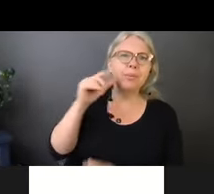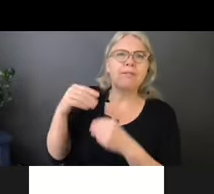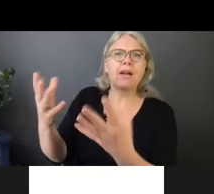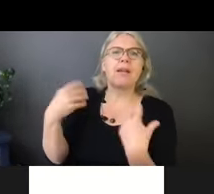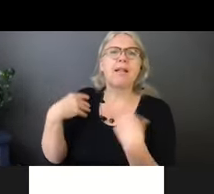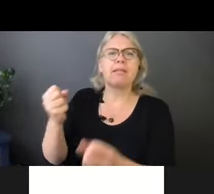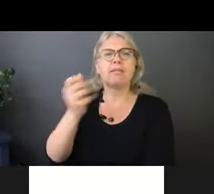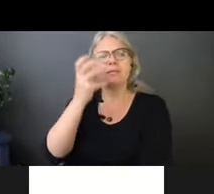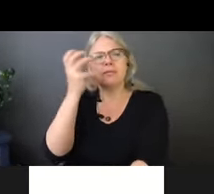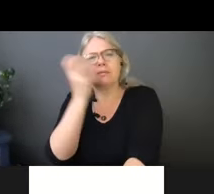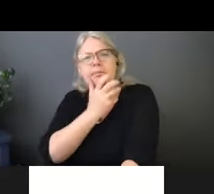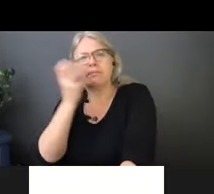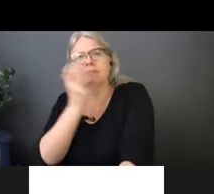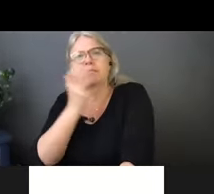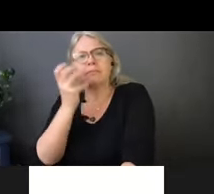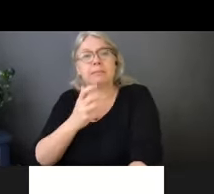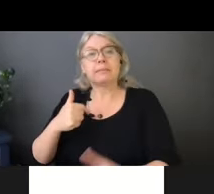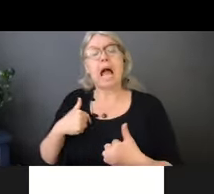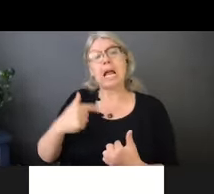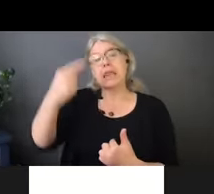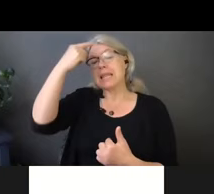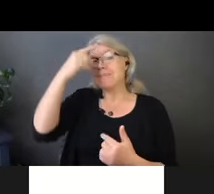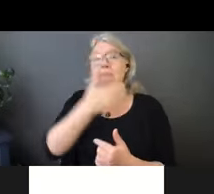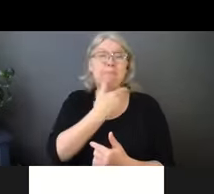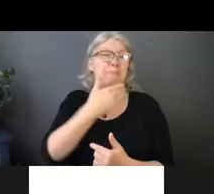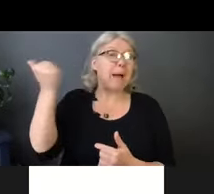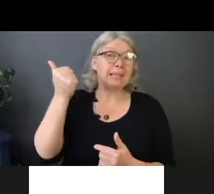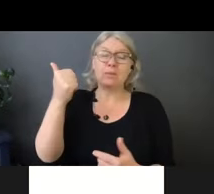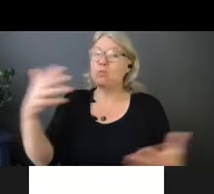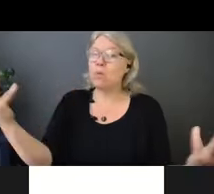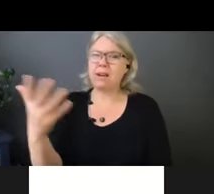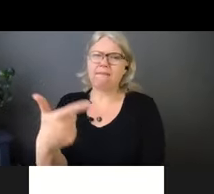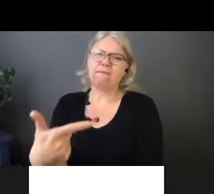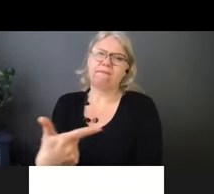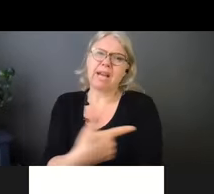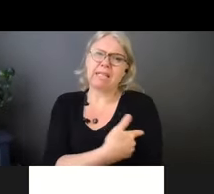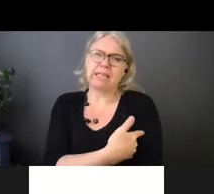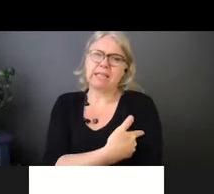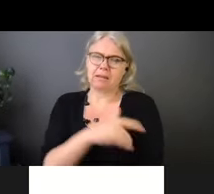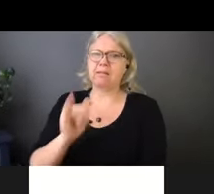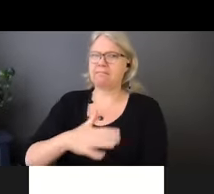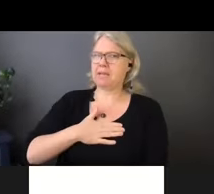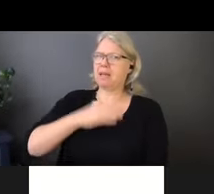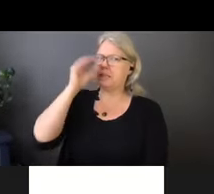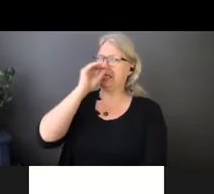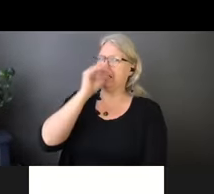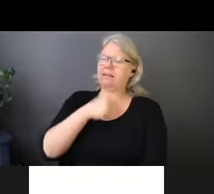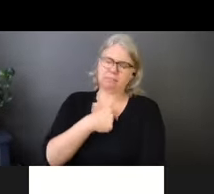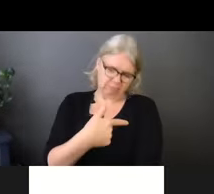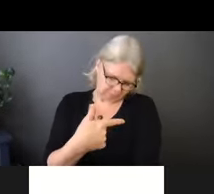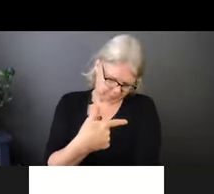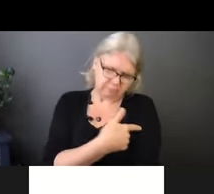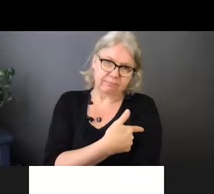I think vaccines are, are the best option in my humble opinion, but it is just my opinion. Um, may I,